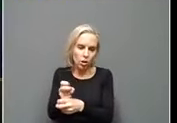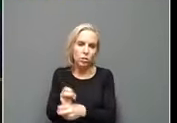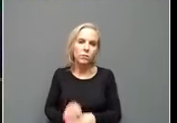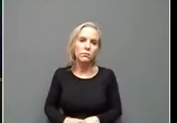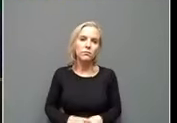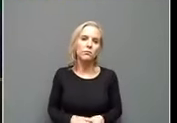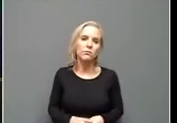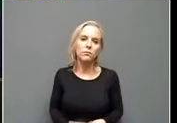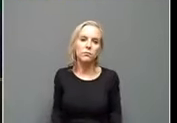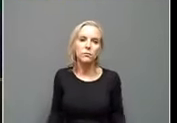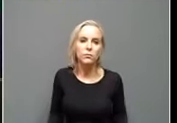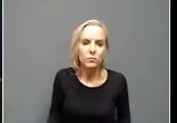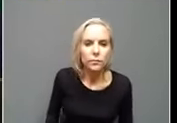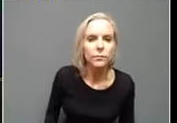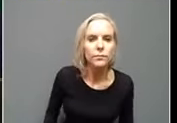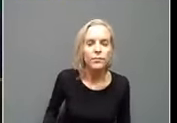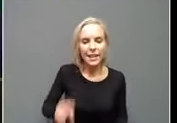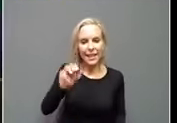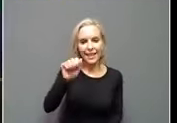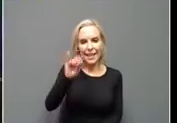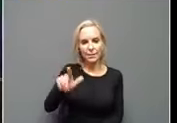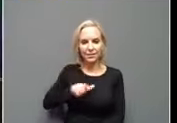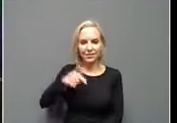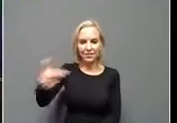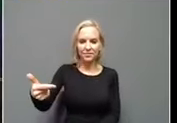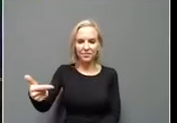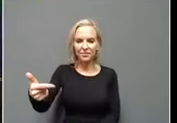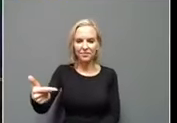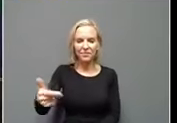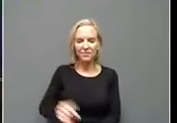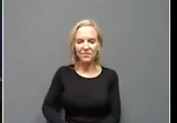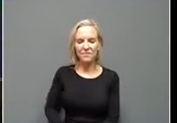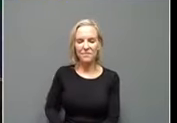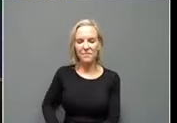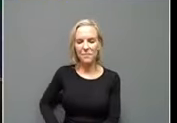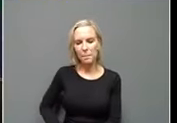Um, Amy, you want to get the unemployment piece?